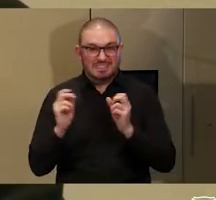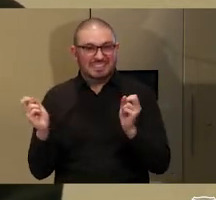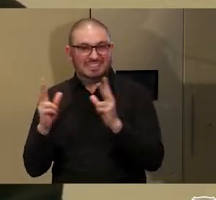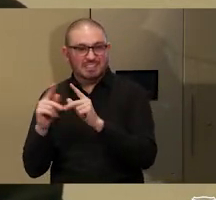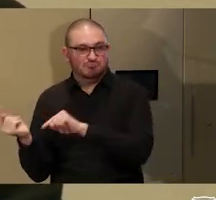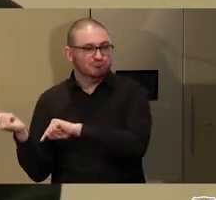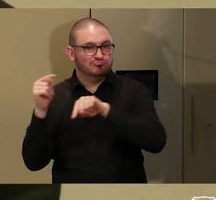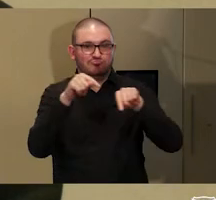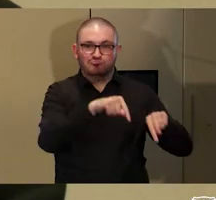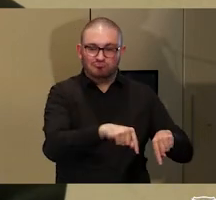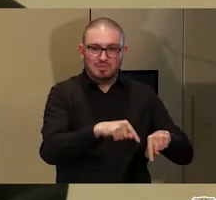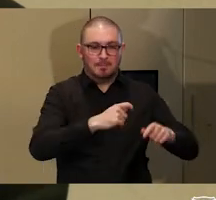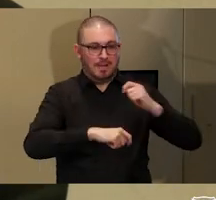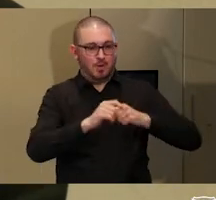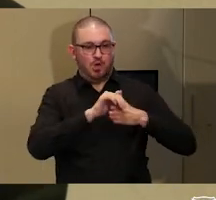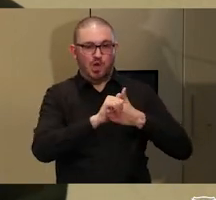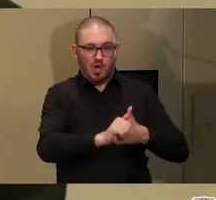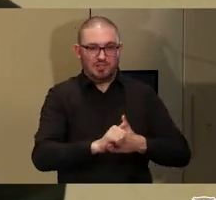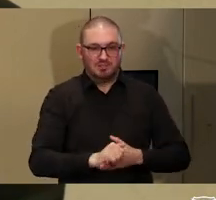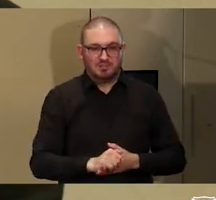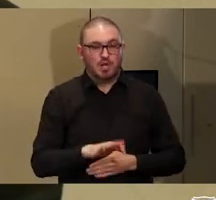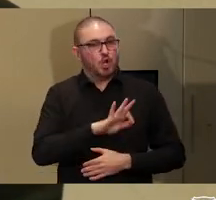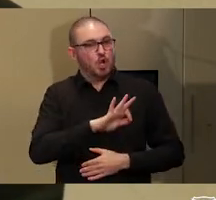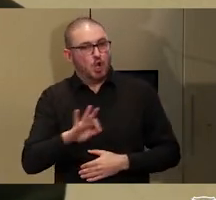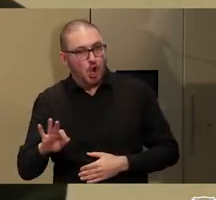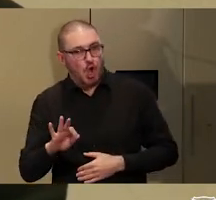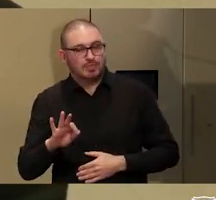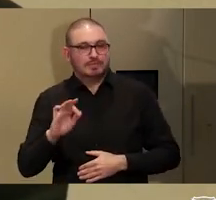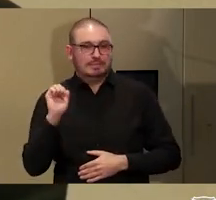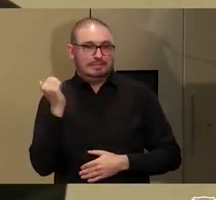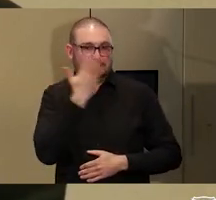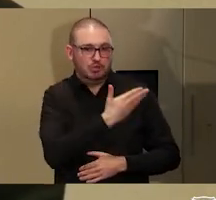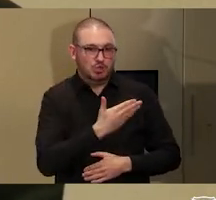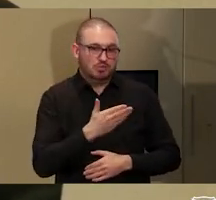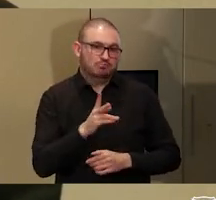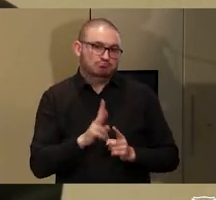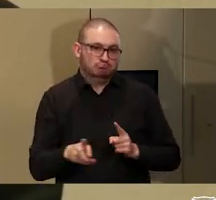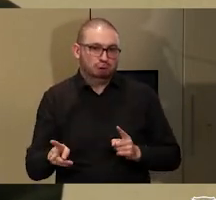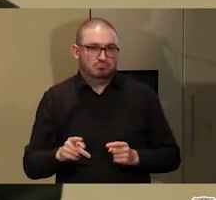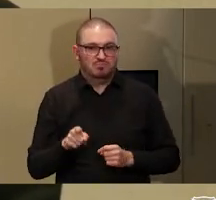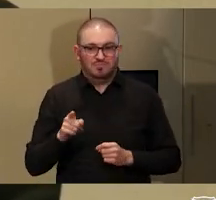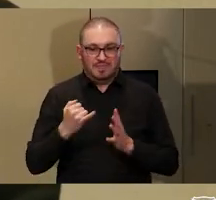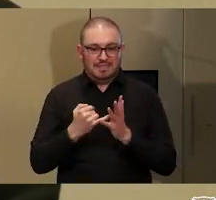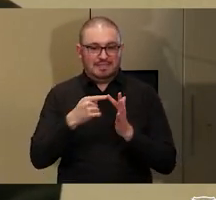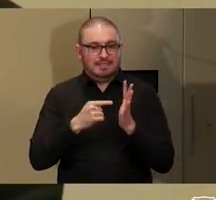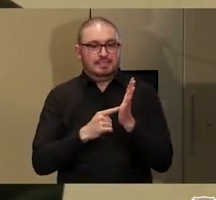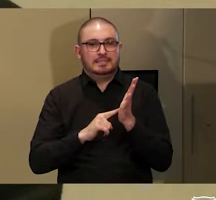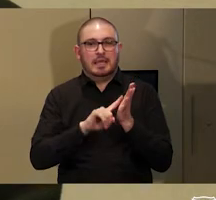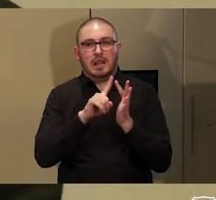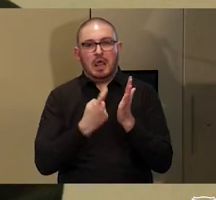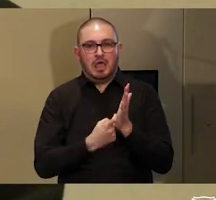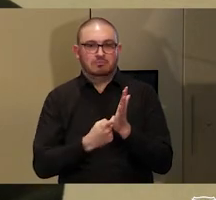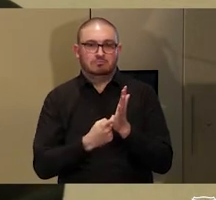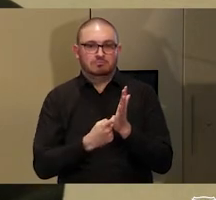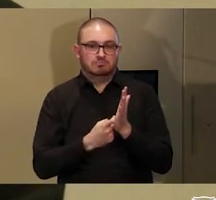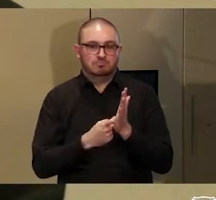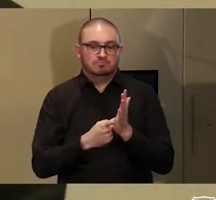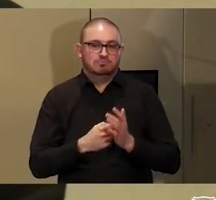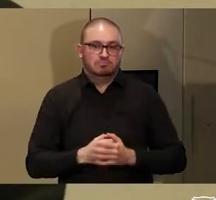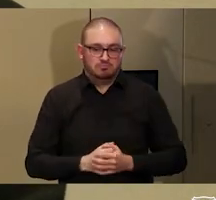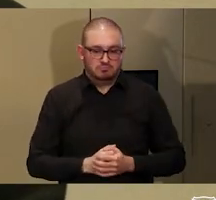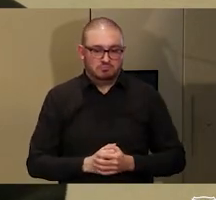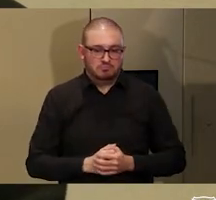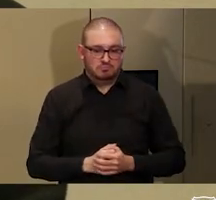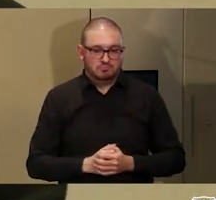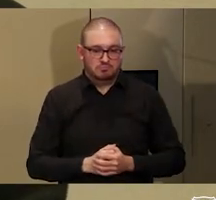Sydney, usually not Indigenous, usually settler Australians, almost no